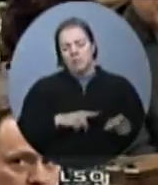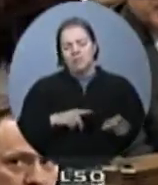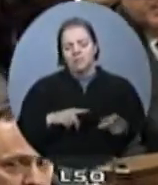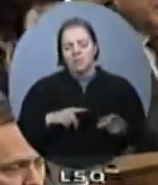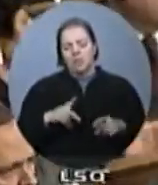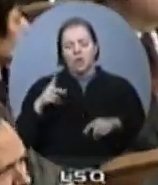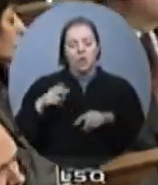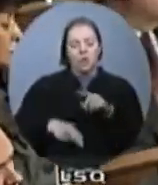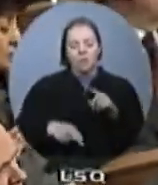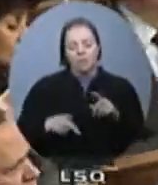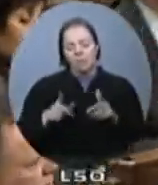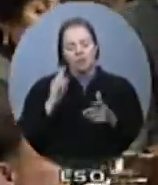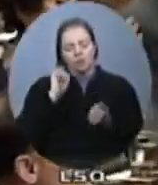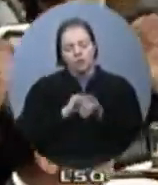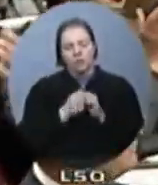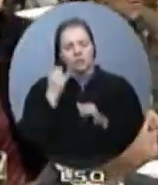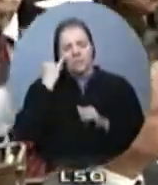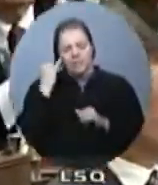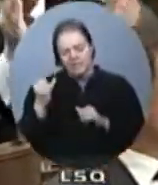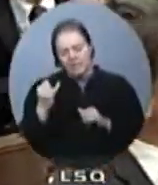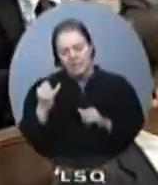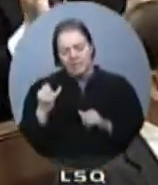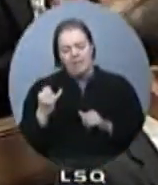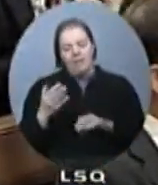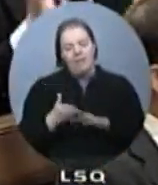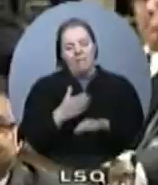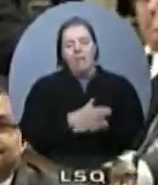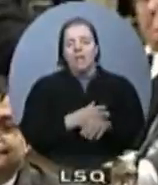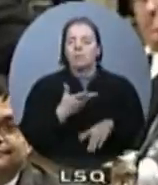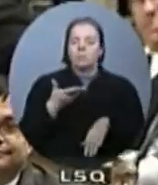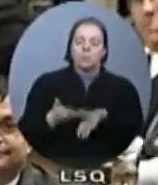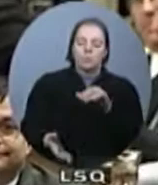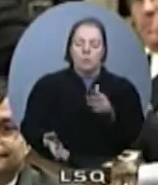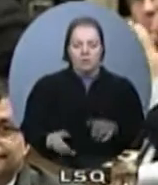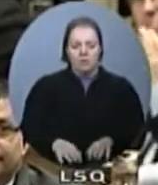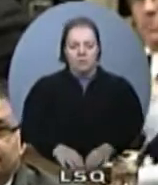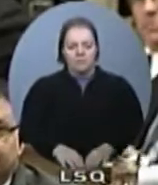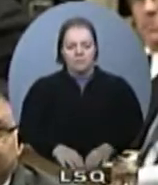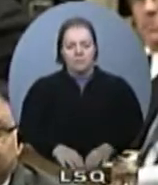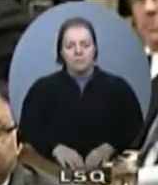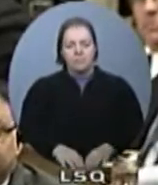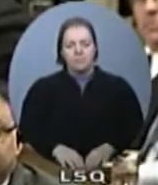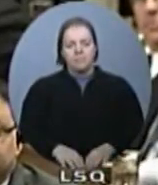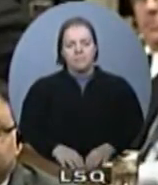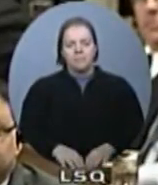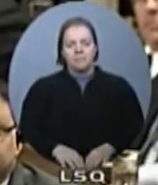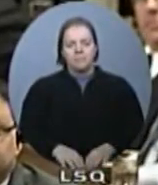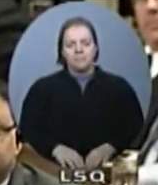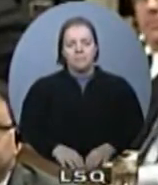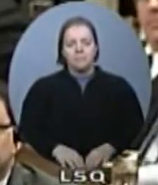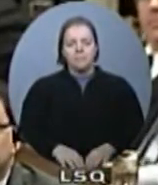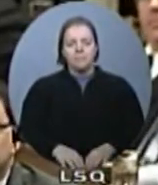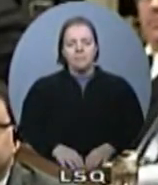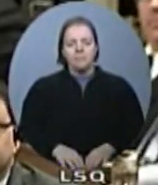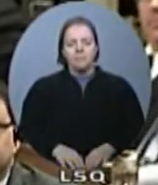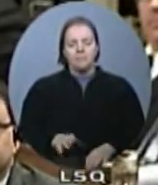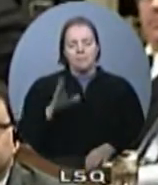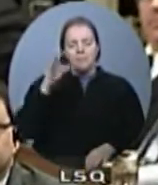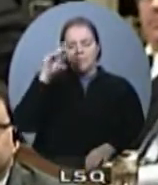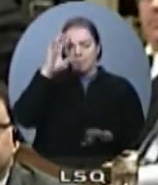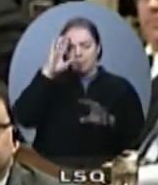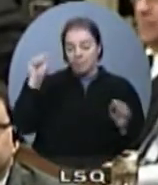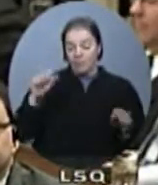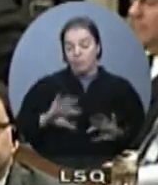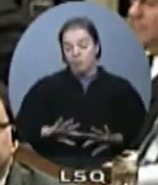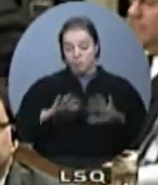too late? The Honourable Minister of Citizenship and Immigrant. isn't that an interesting question, Mr. Speaker? Coming from an MP who